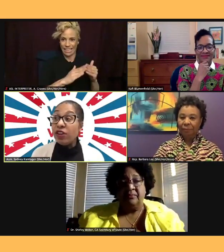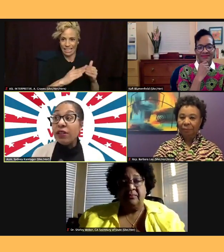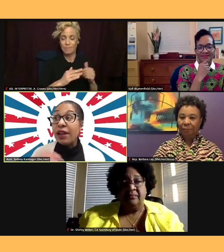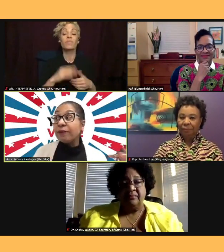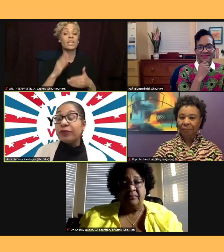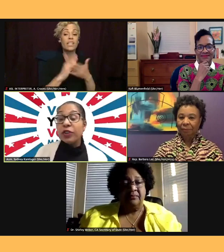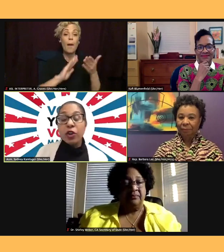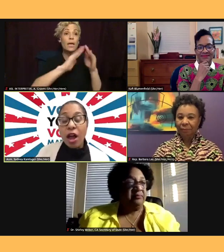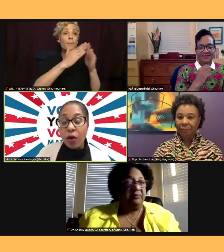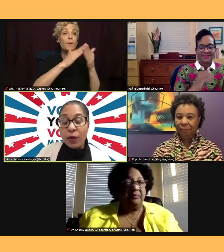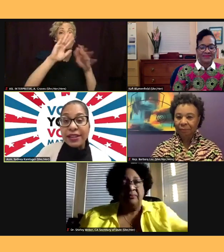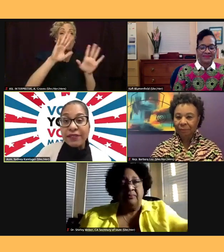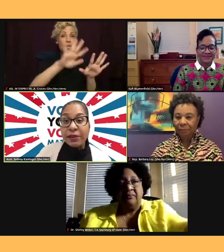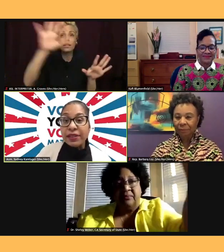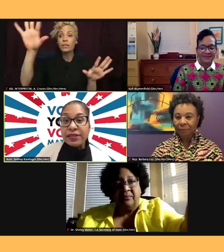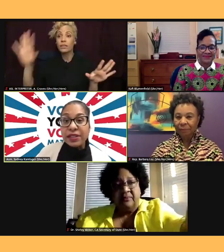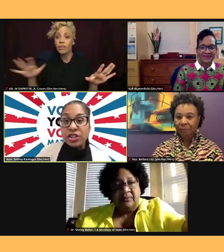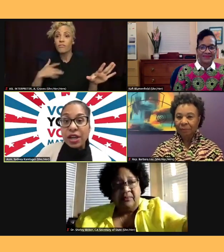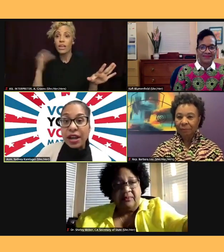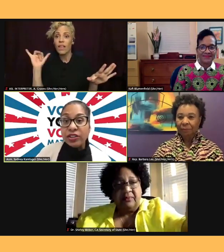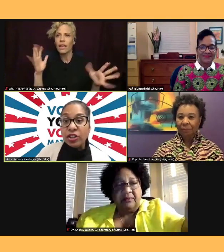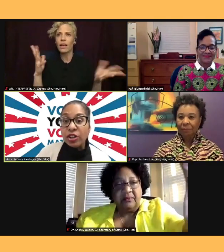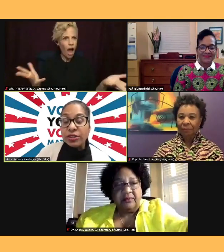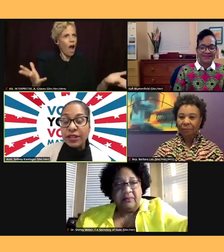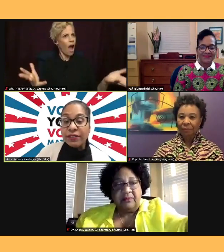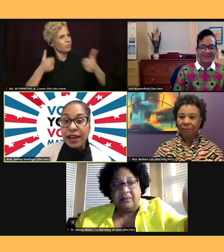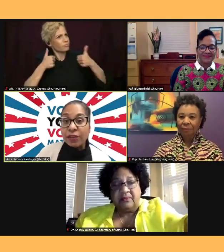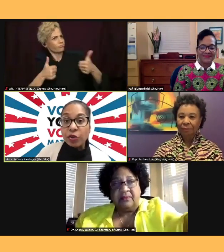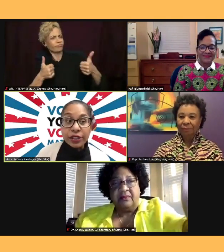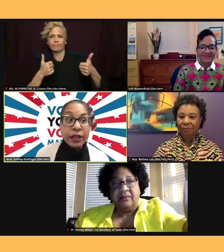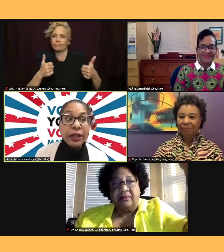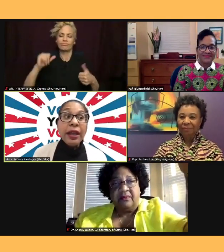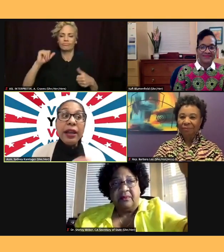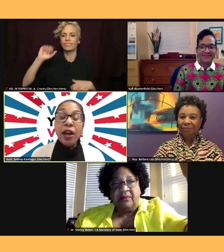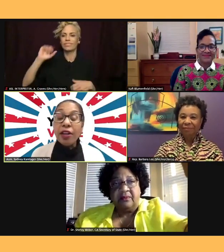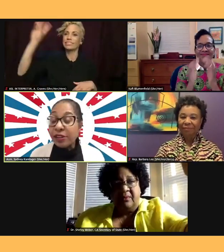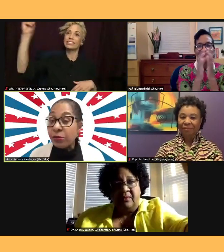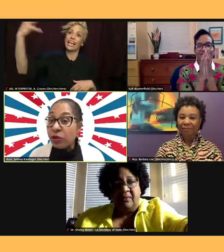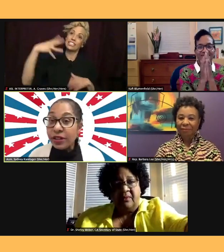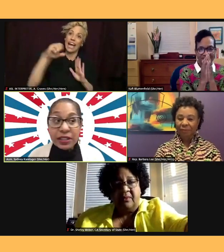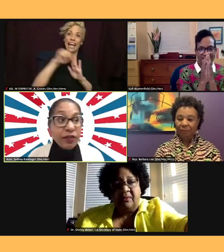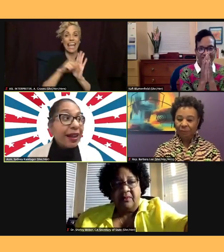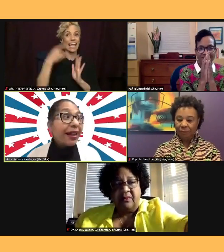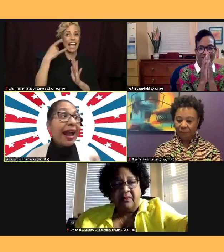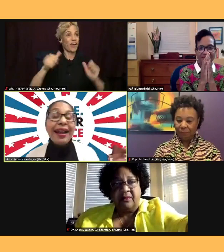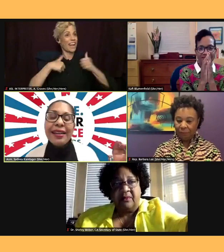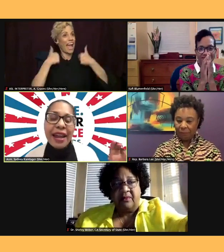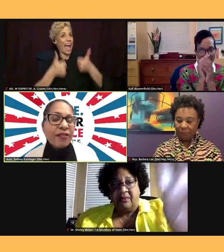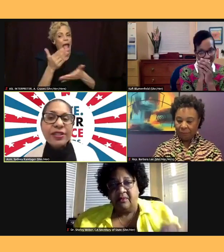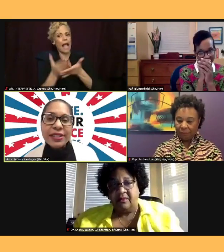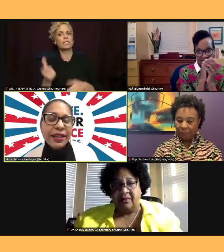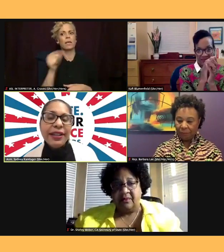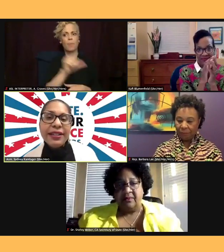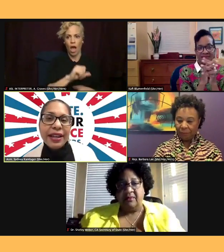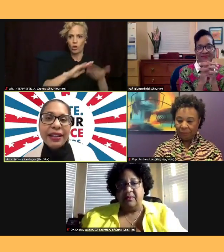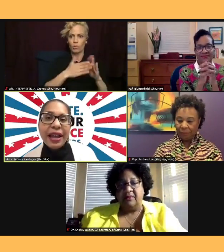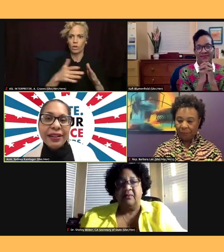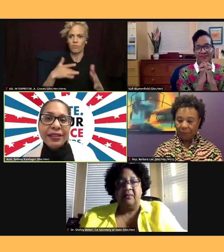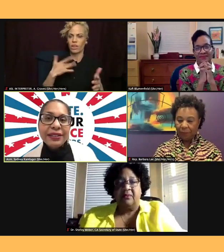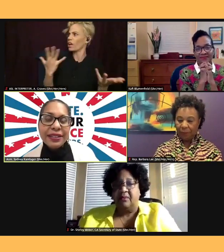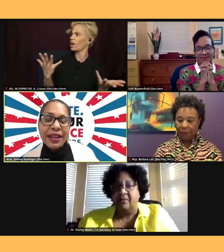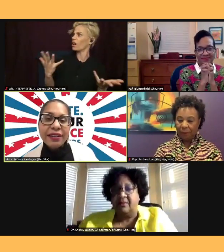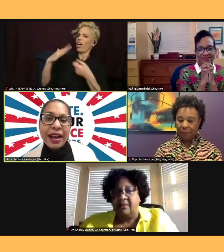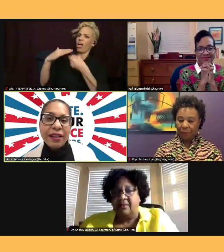always giving me the sunshine, you know, state of California. And other communities feel like I never see any daylight, state of